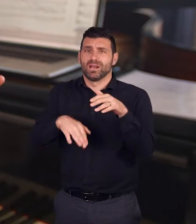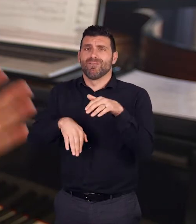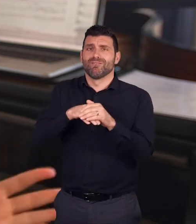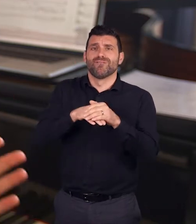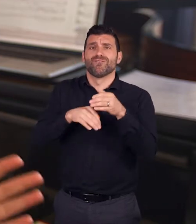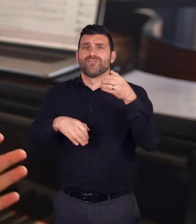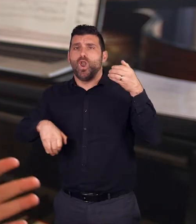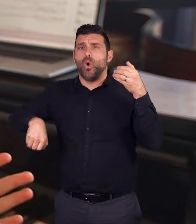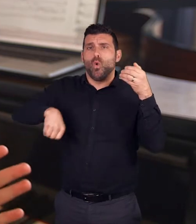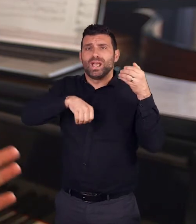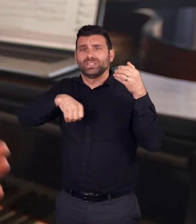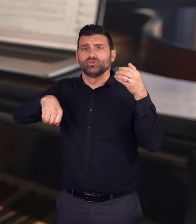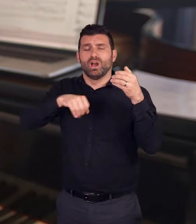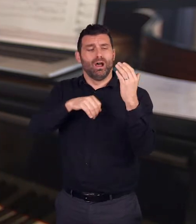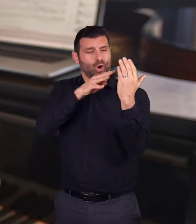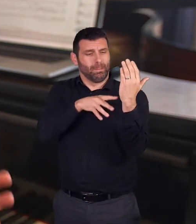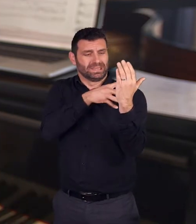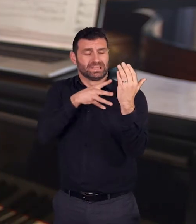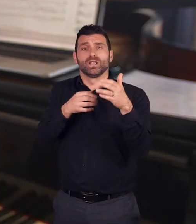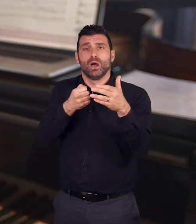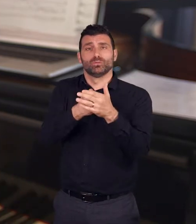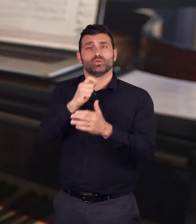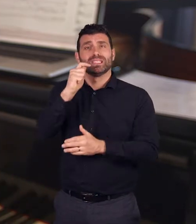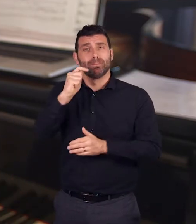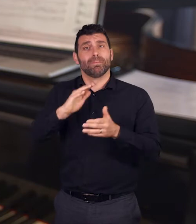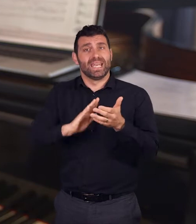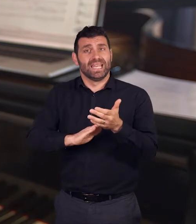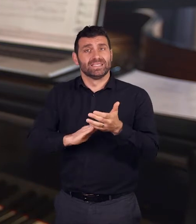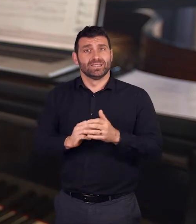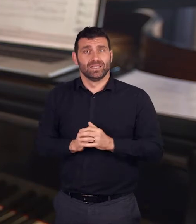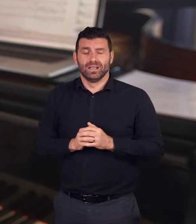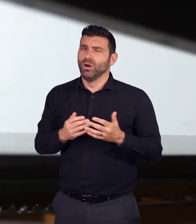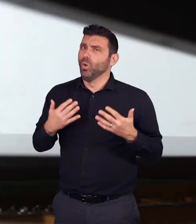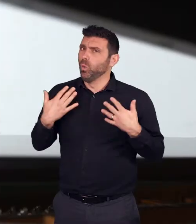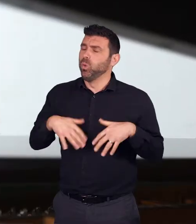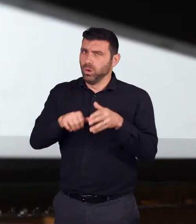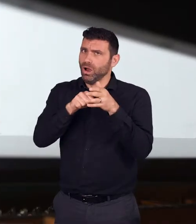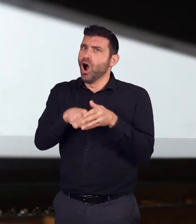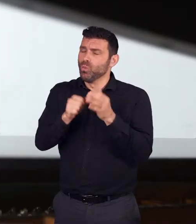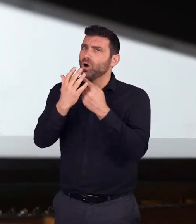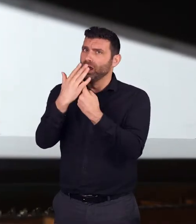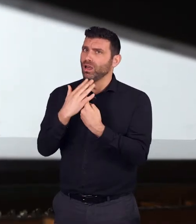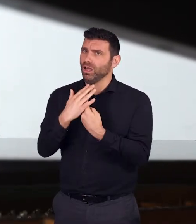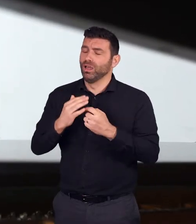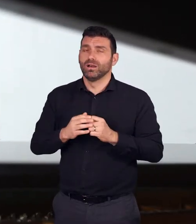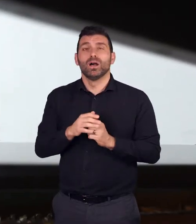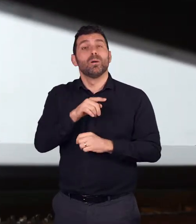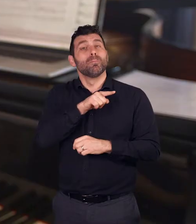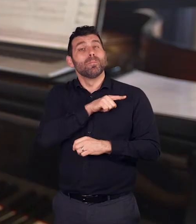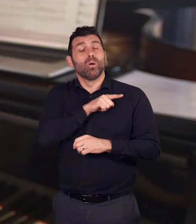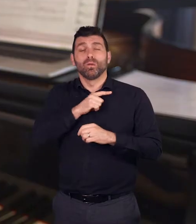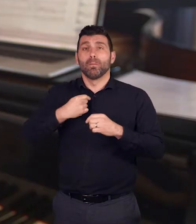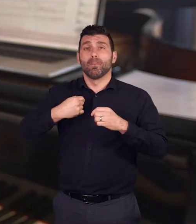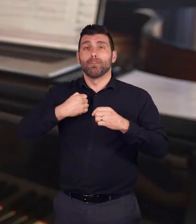a big orchestral composition it's up to 10 minutes and it's you know just really hard work